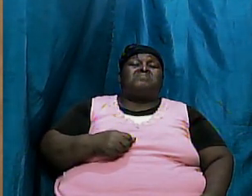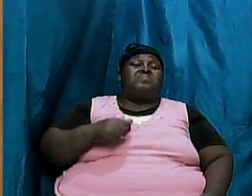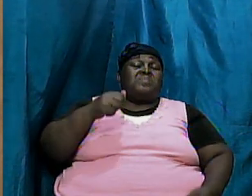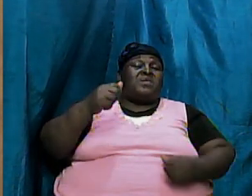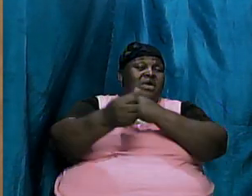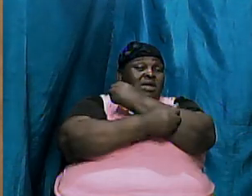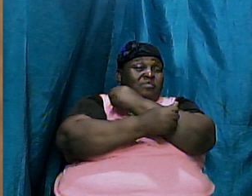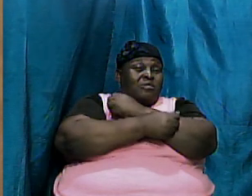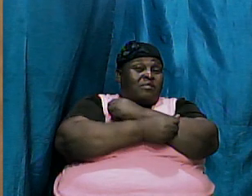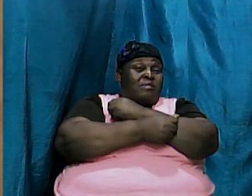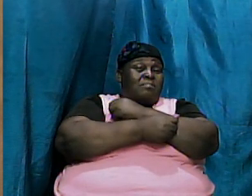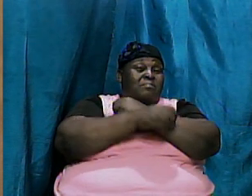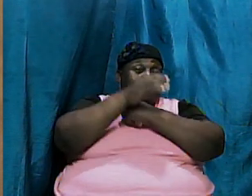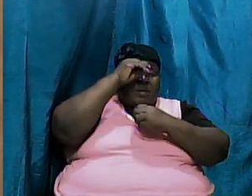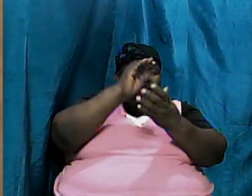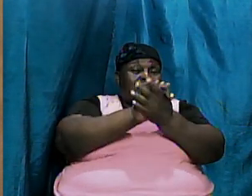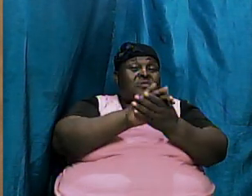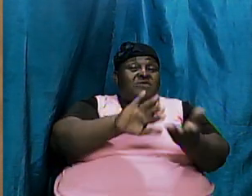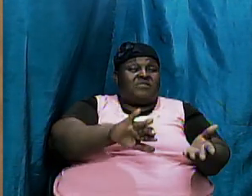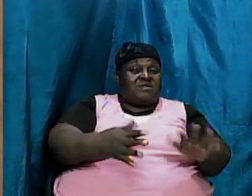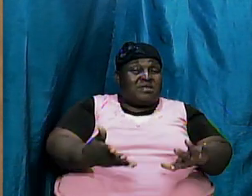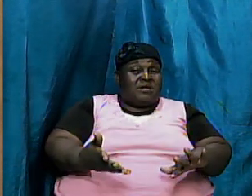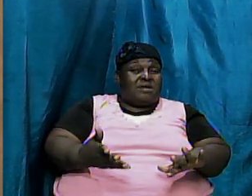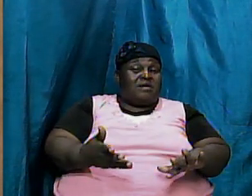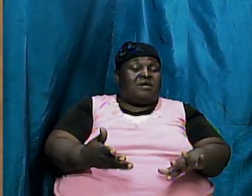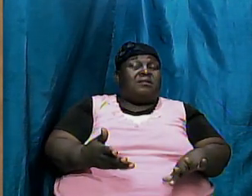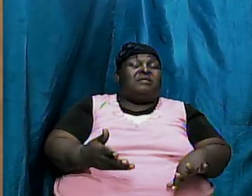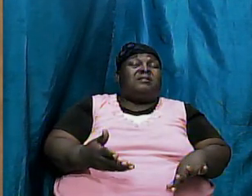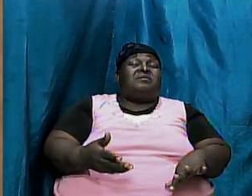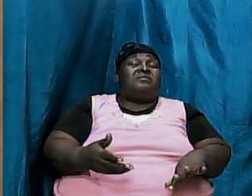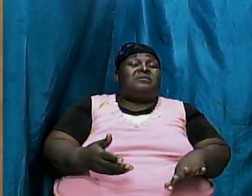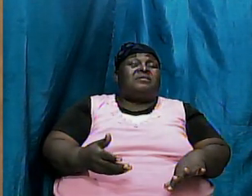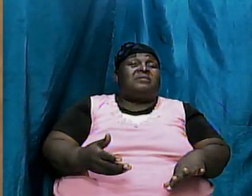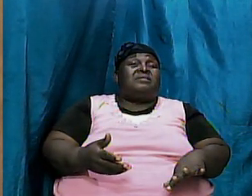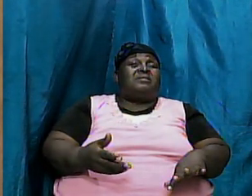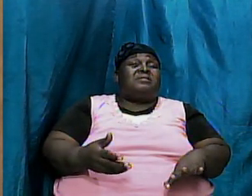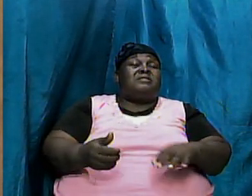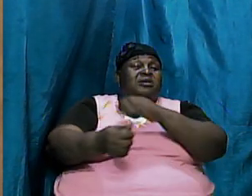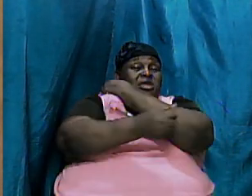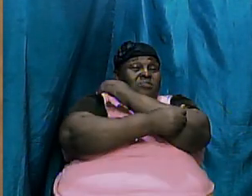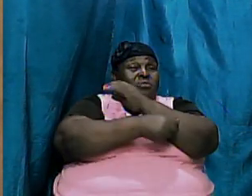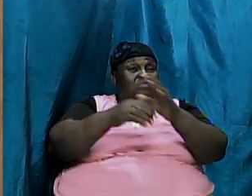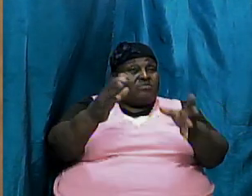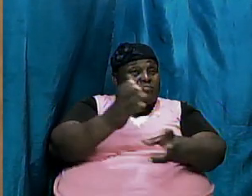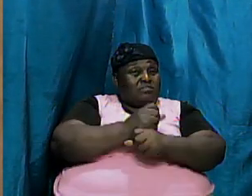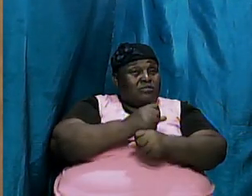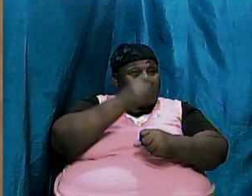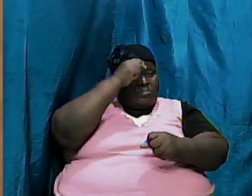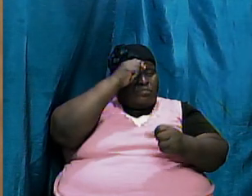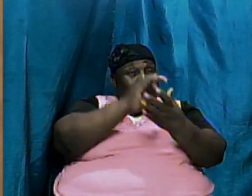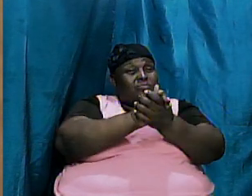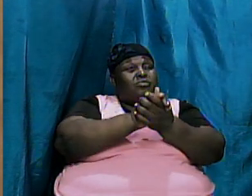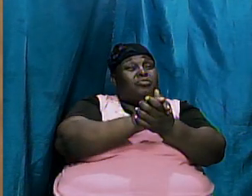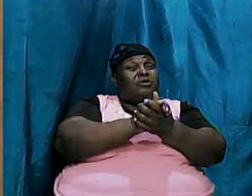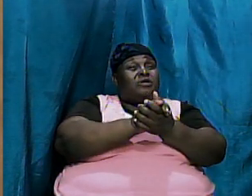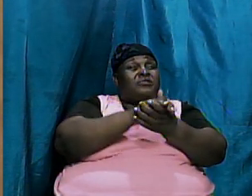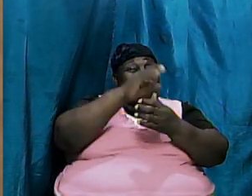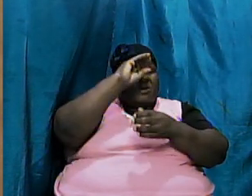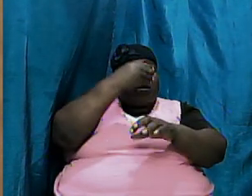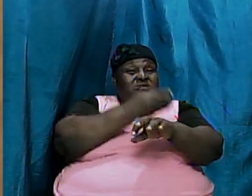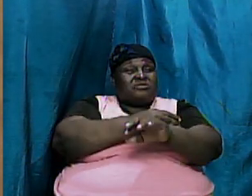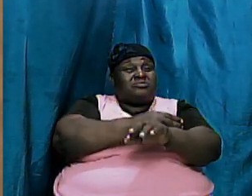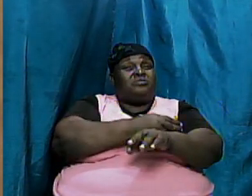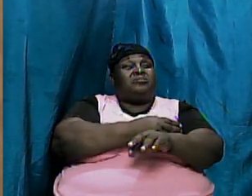and Abraham took his brother's son and raised him as his own and